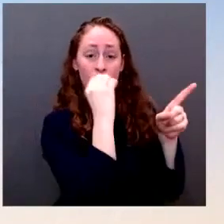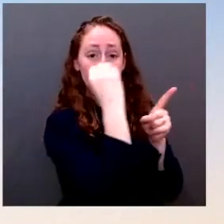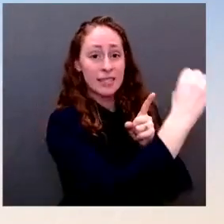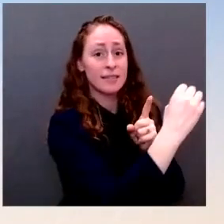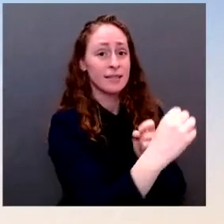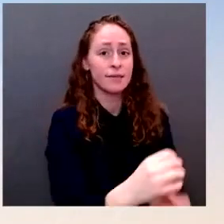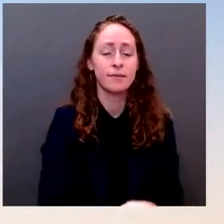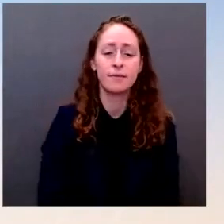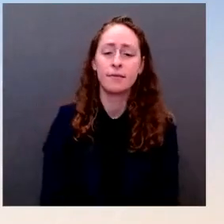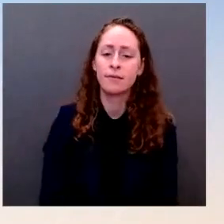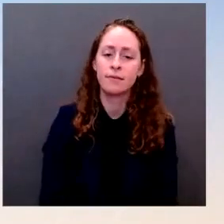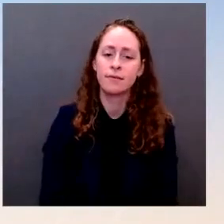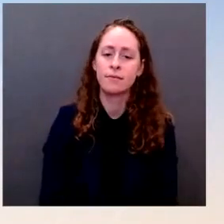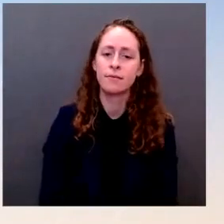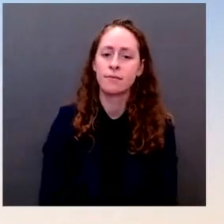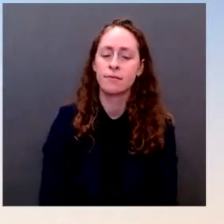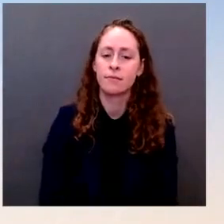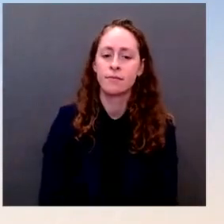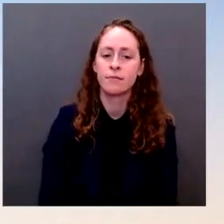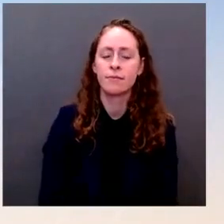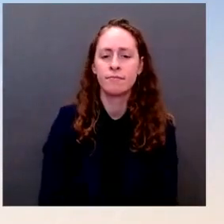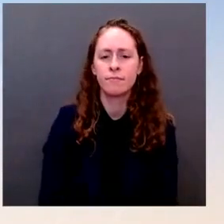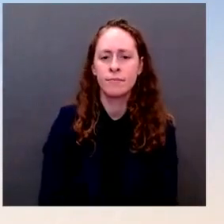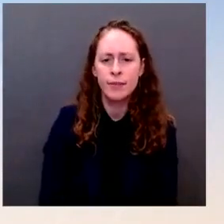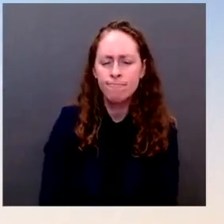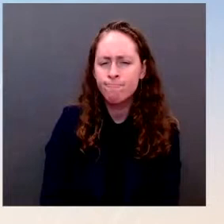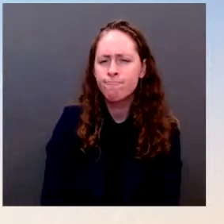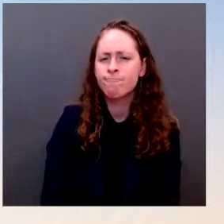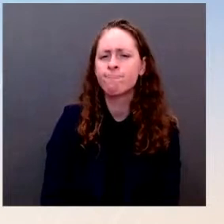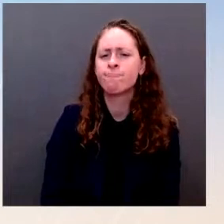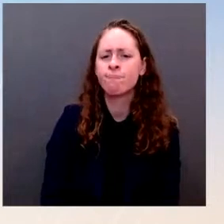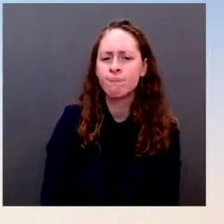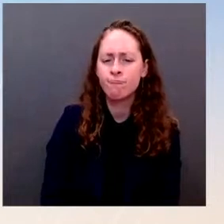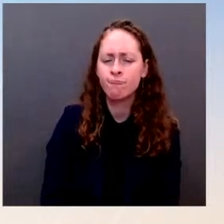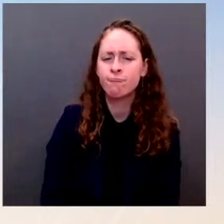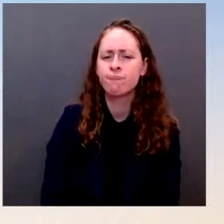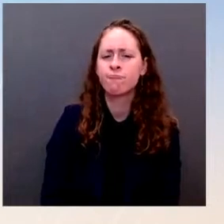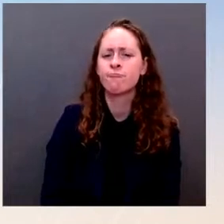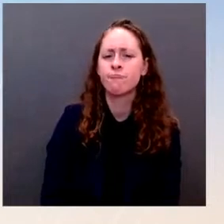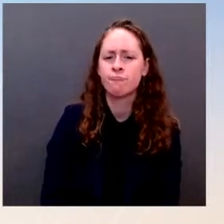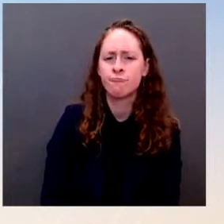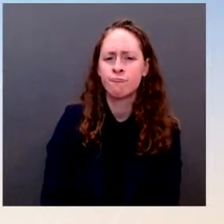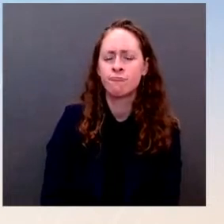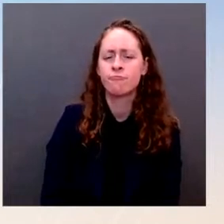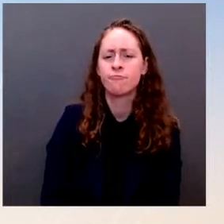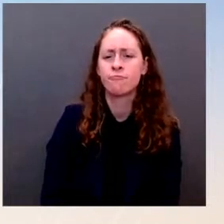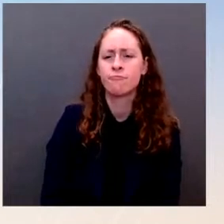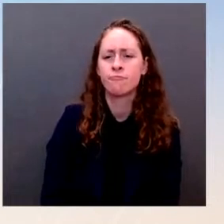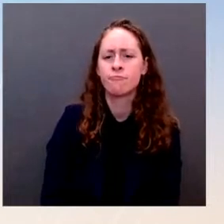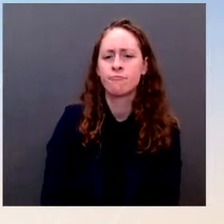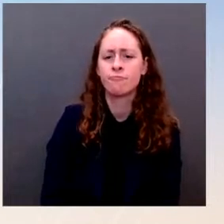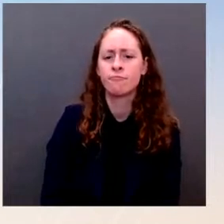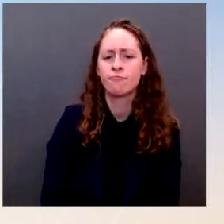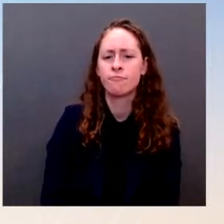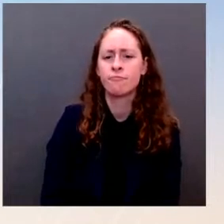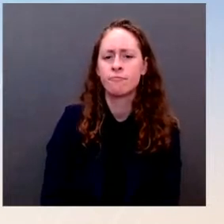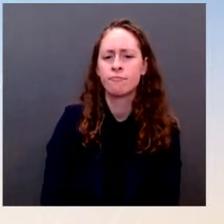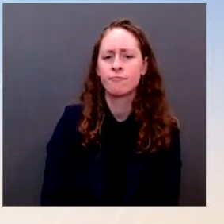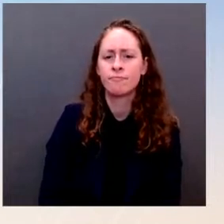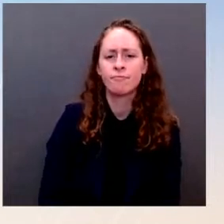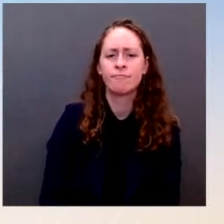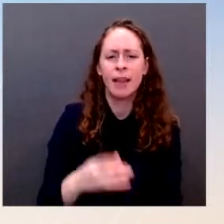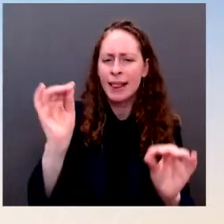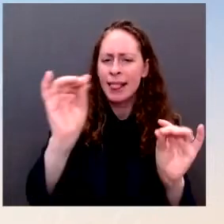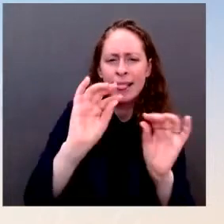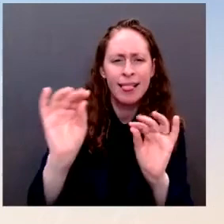try and repeat what Matt did yesterday with Matt, because I know you've experienced at times in a past life. But what did you tell I do. I had many